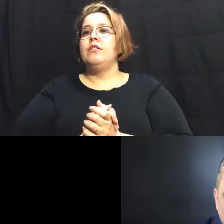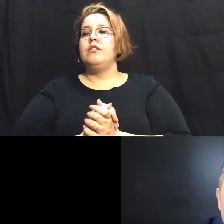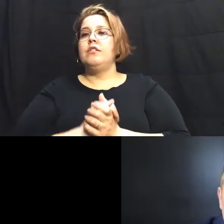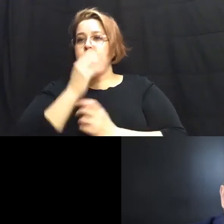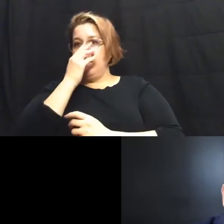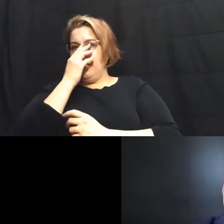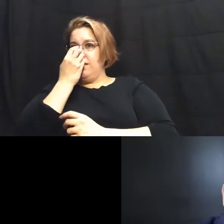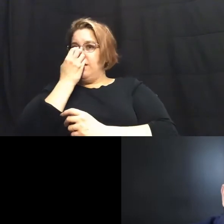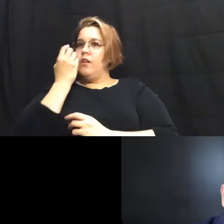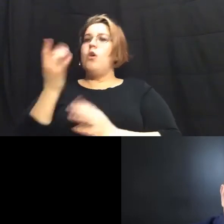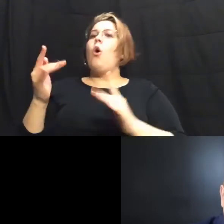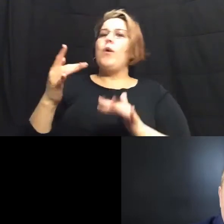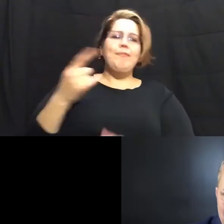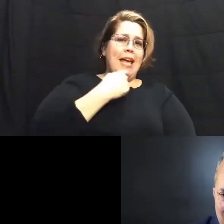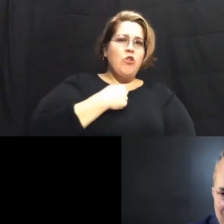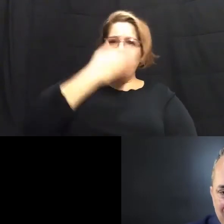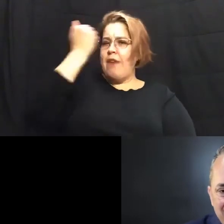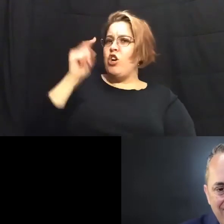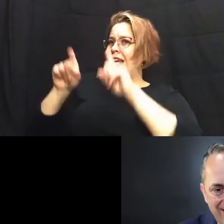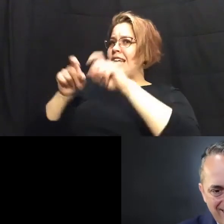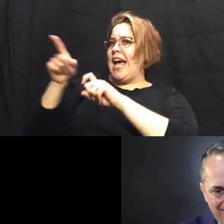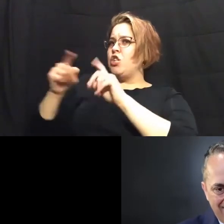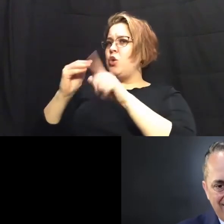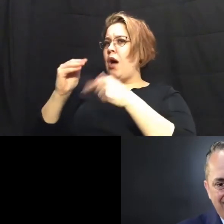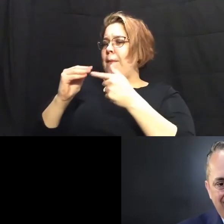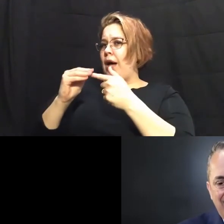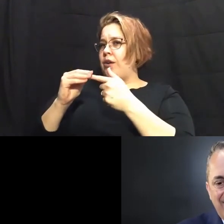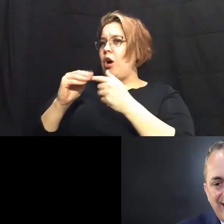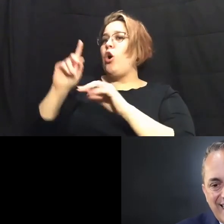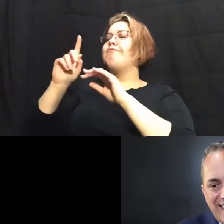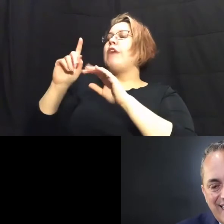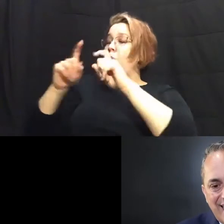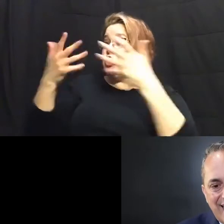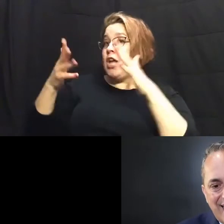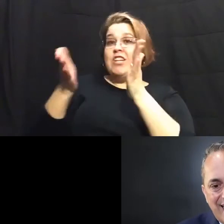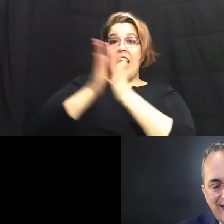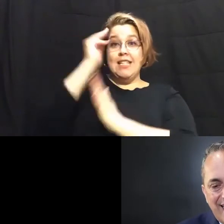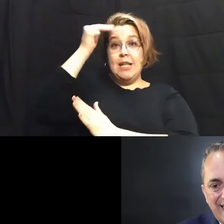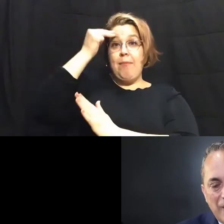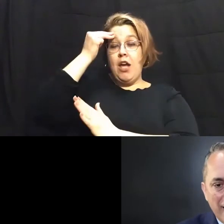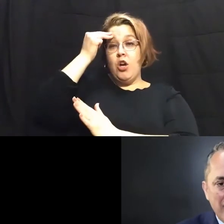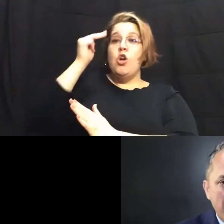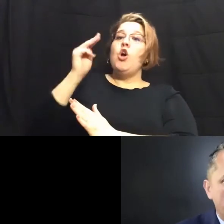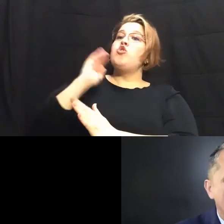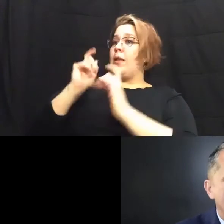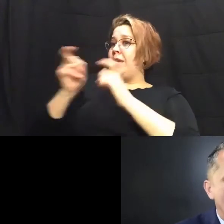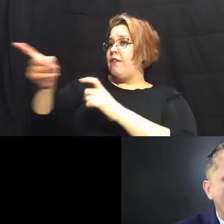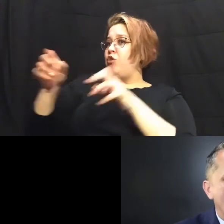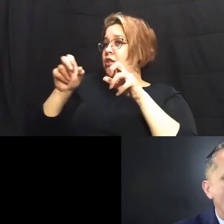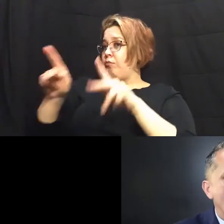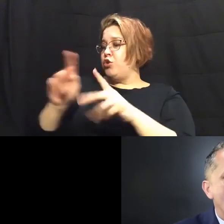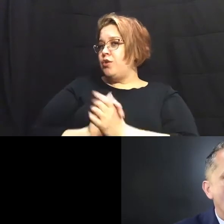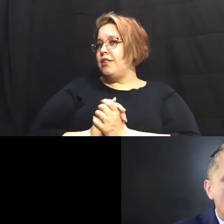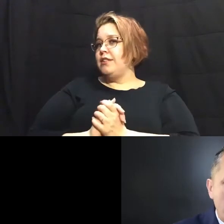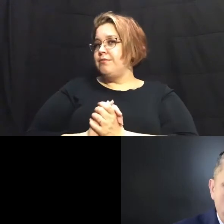told that i forgot to ask you about ask you a question that i did ask the mayor so let me give you an opportunity to do that